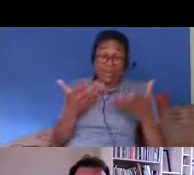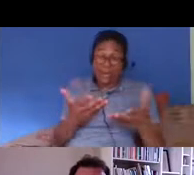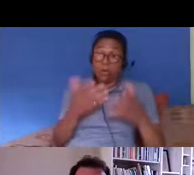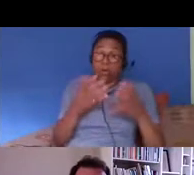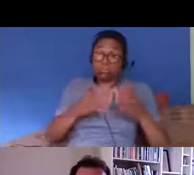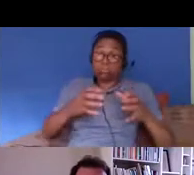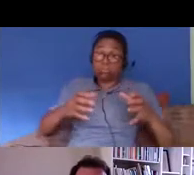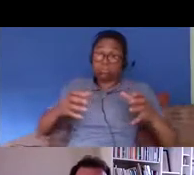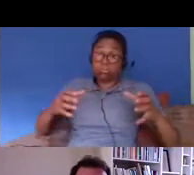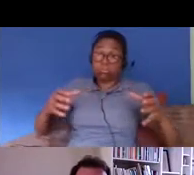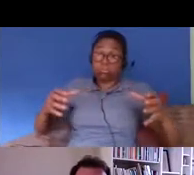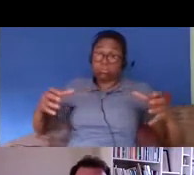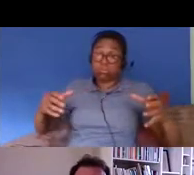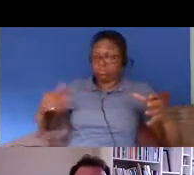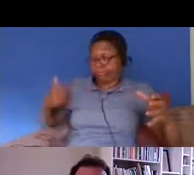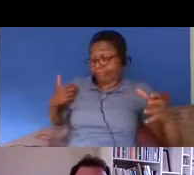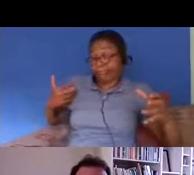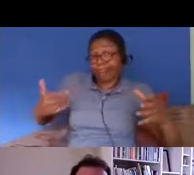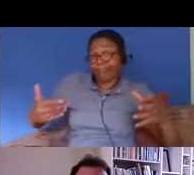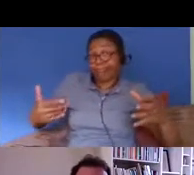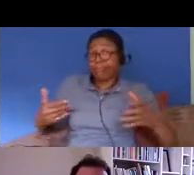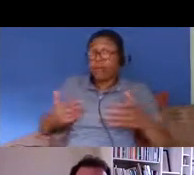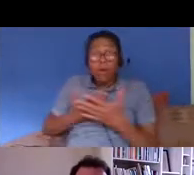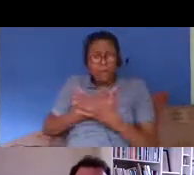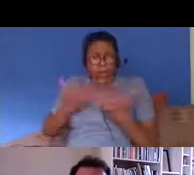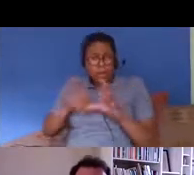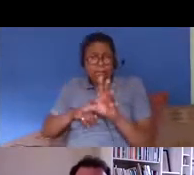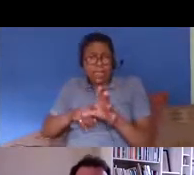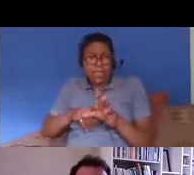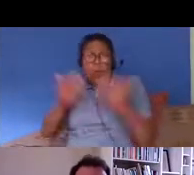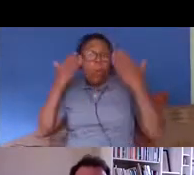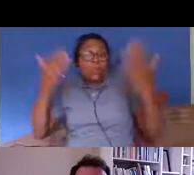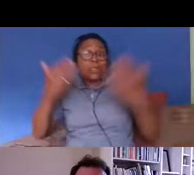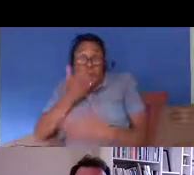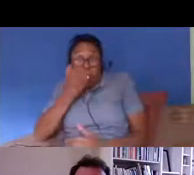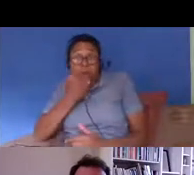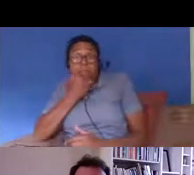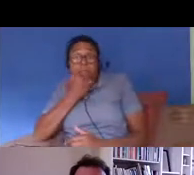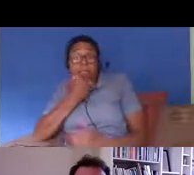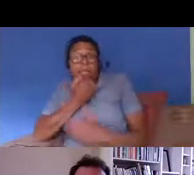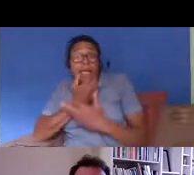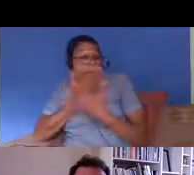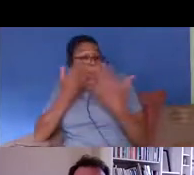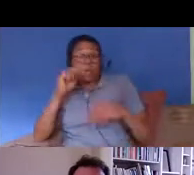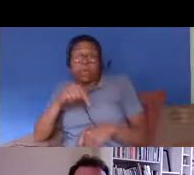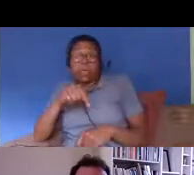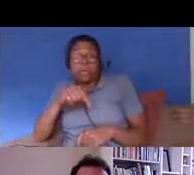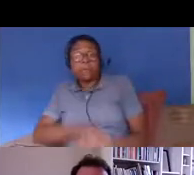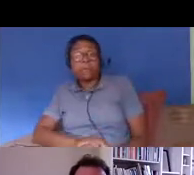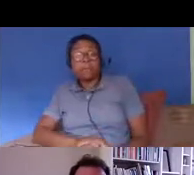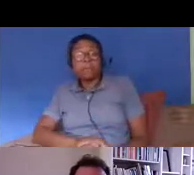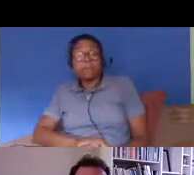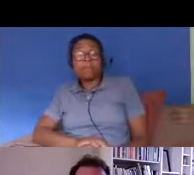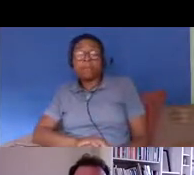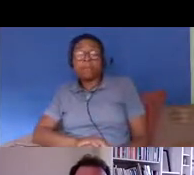over the last few years um for many years there were no reliable estimates at all at the size of this population and of course it's an